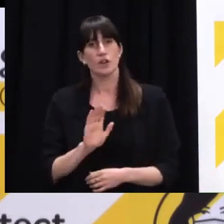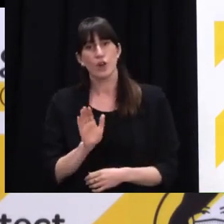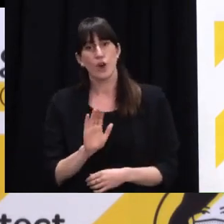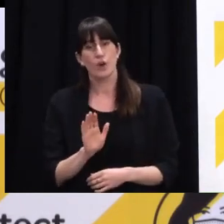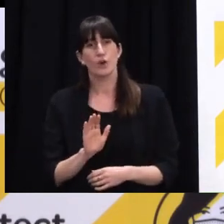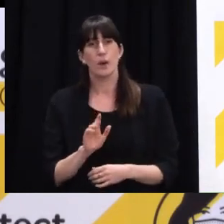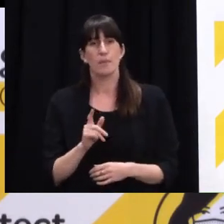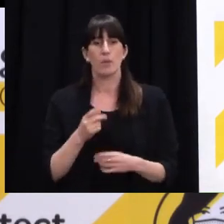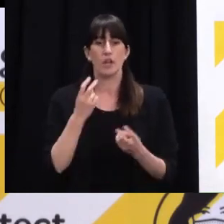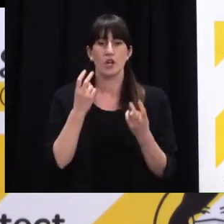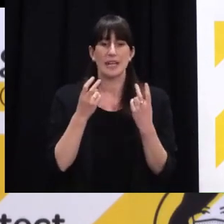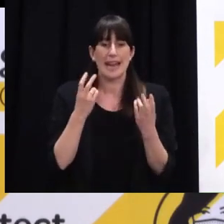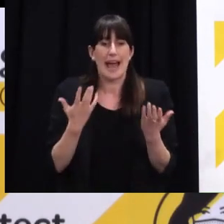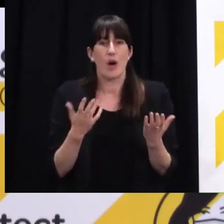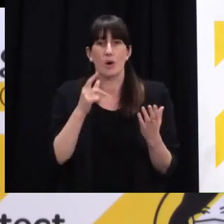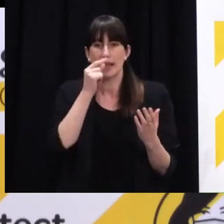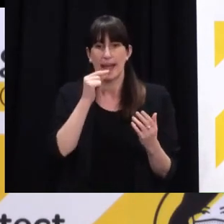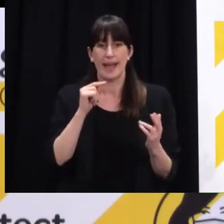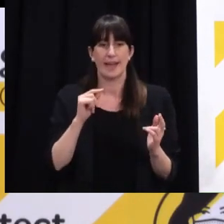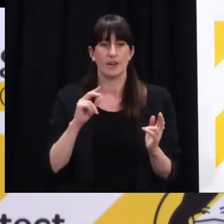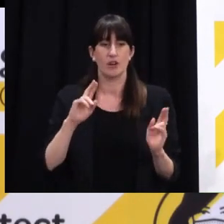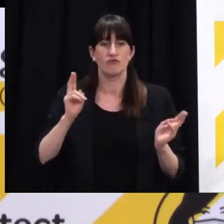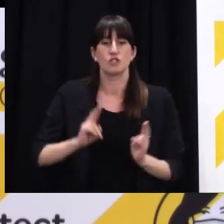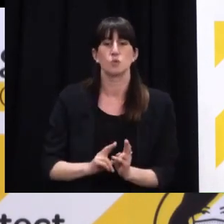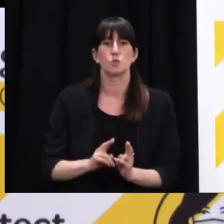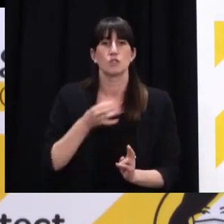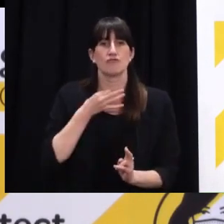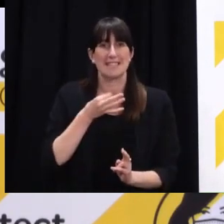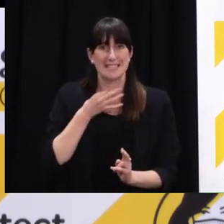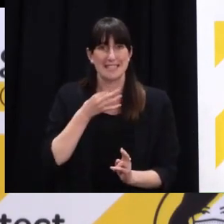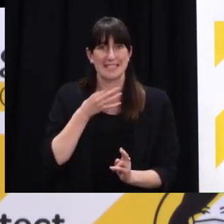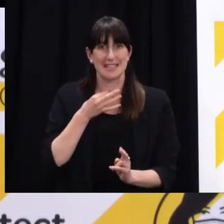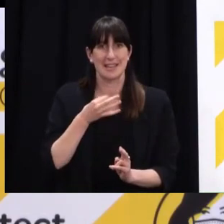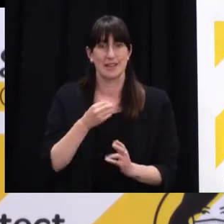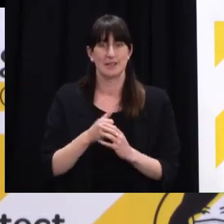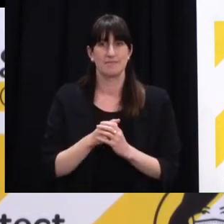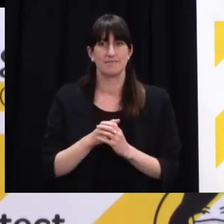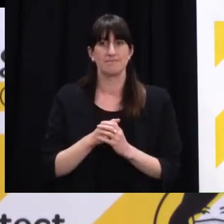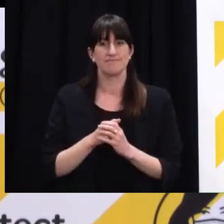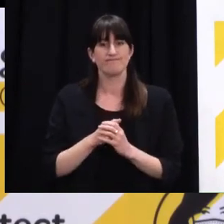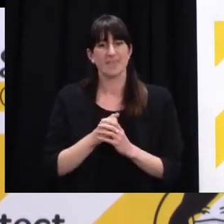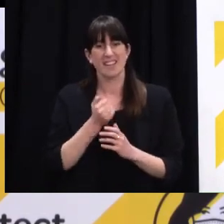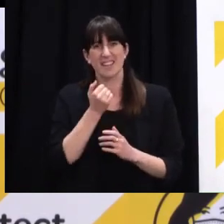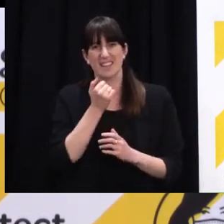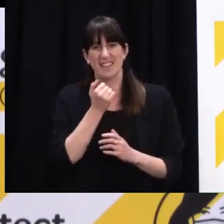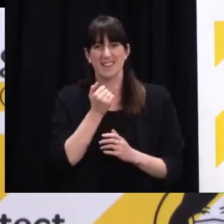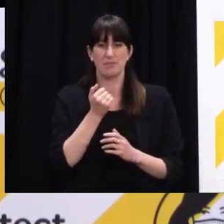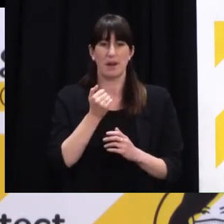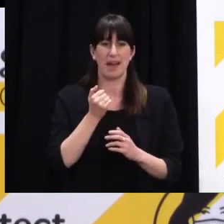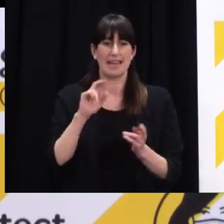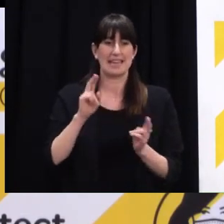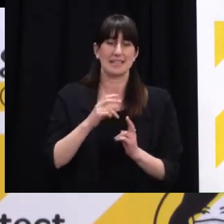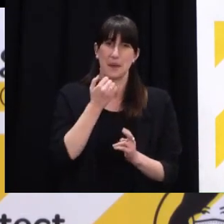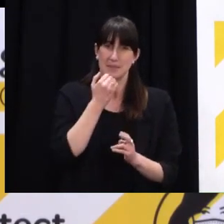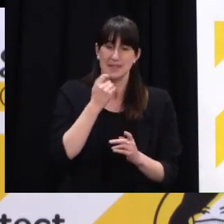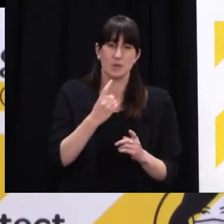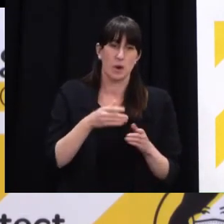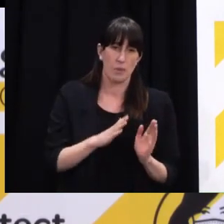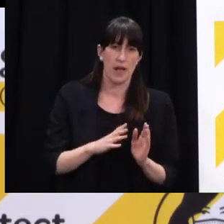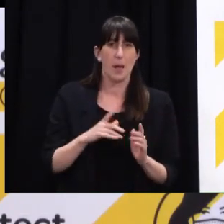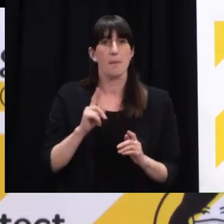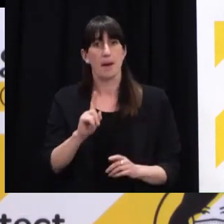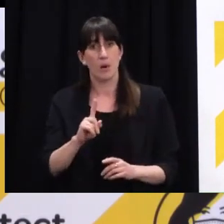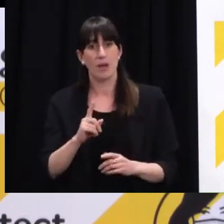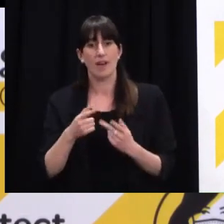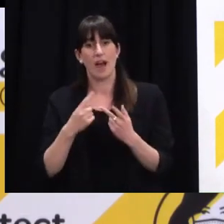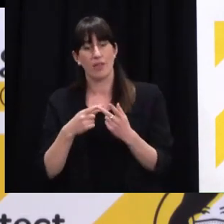Numbers is one way to do that, but there are other levers we think we can pull to, and we're constantly assessing those, and you've seen us do that on cohorting, pre